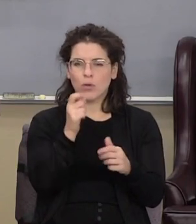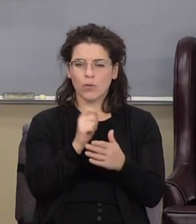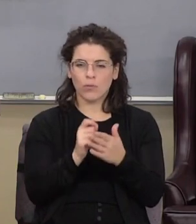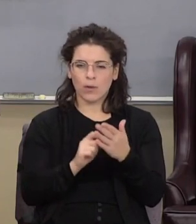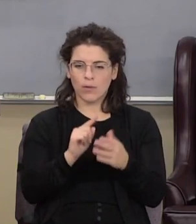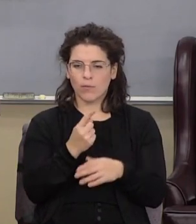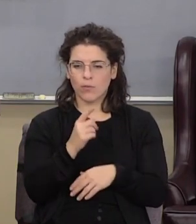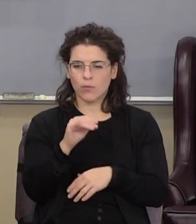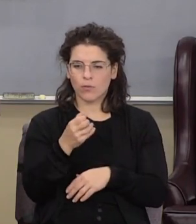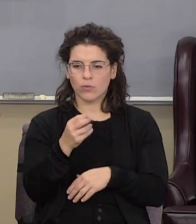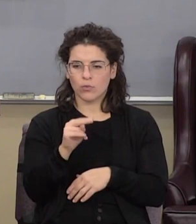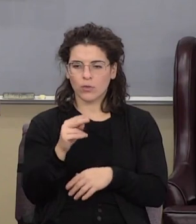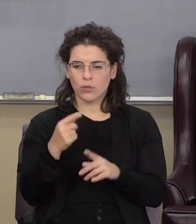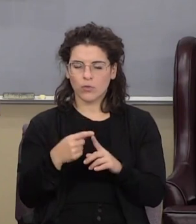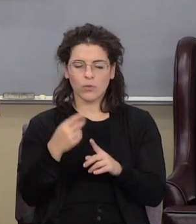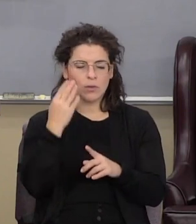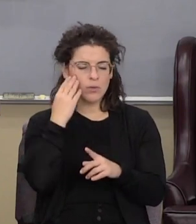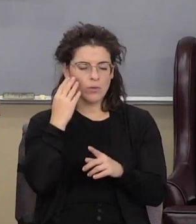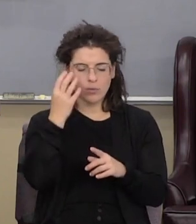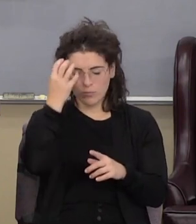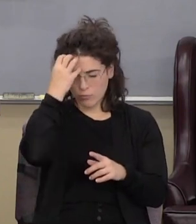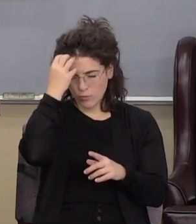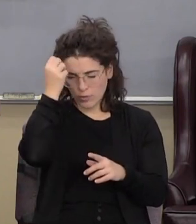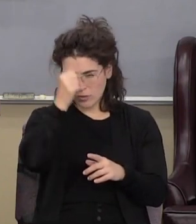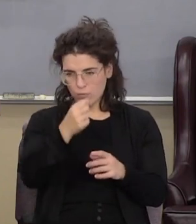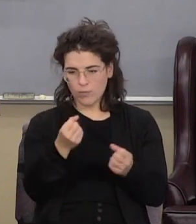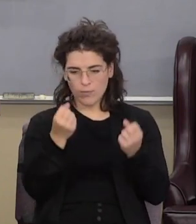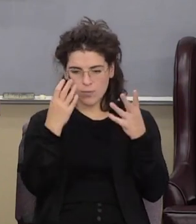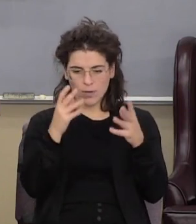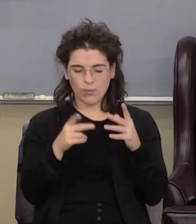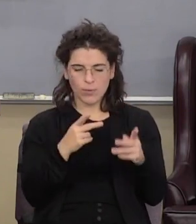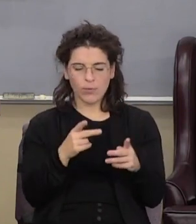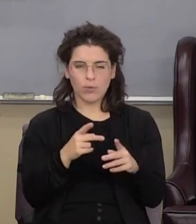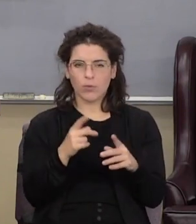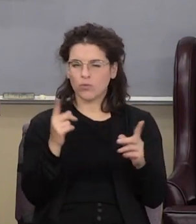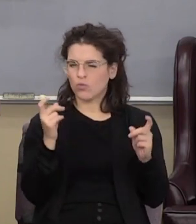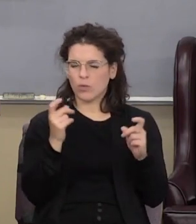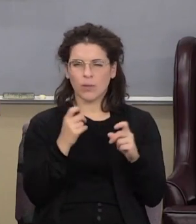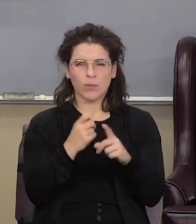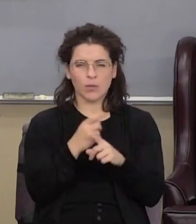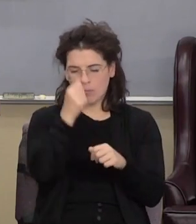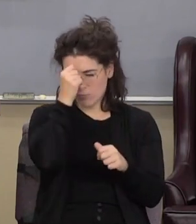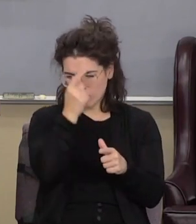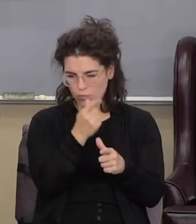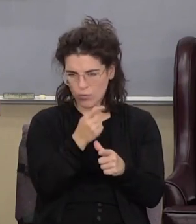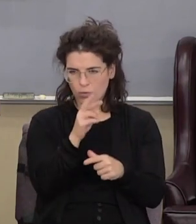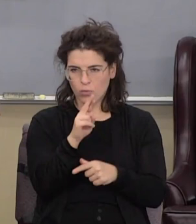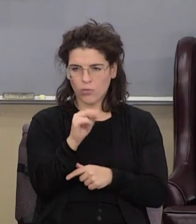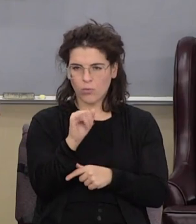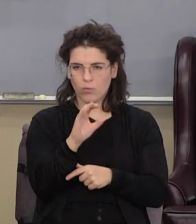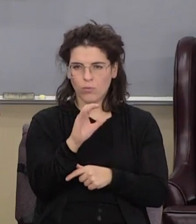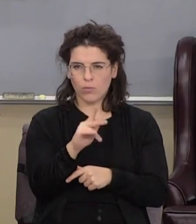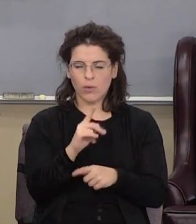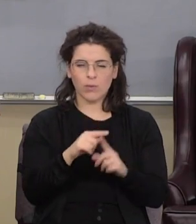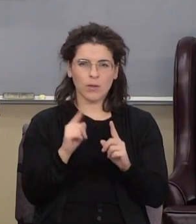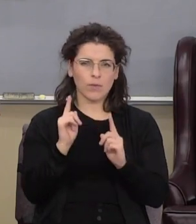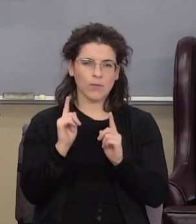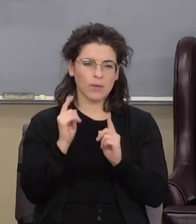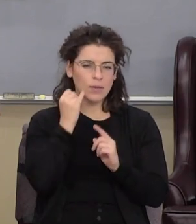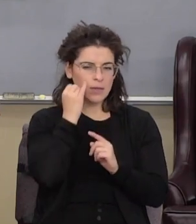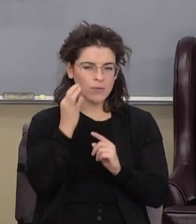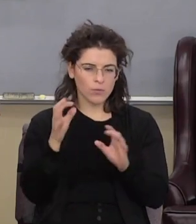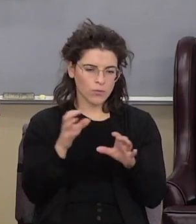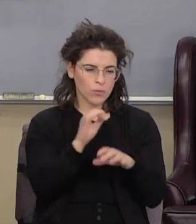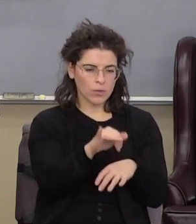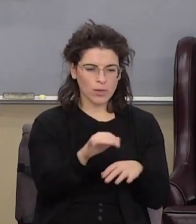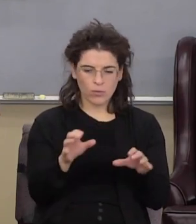now I know that's brain surgery for a lot of people oh you're getting too complicated brother Rick but when you go in 1st John he says if you don't do this you don't